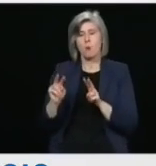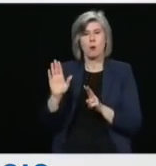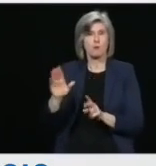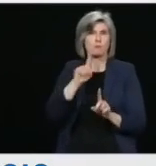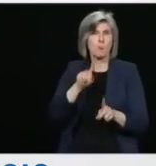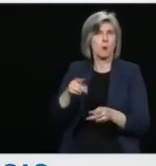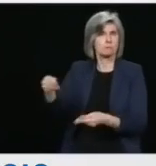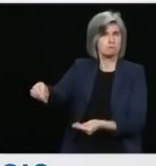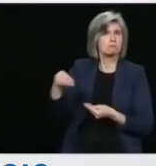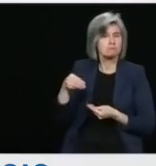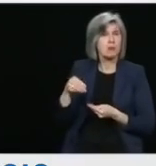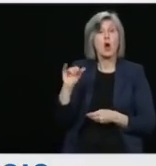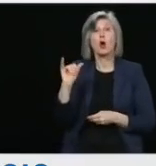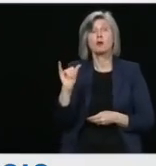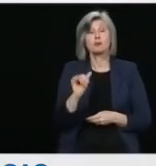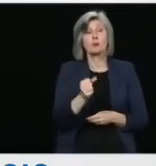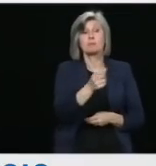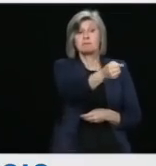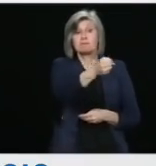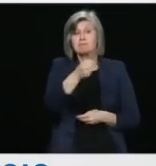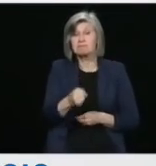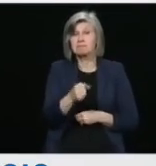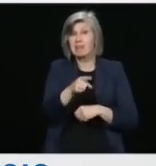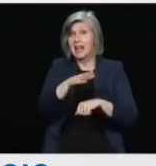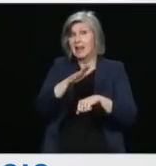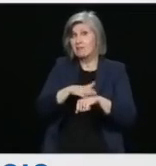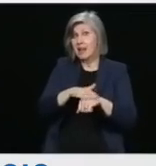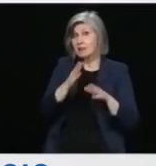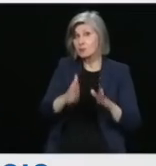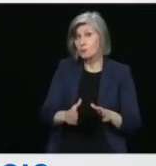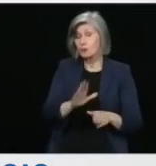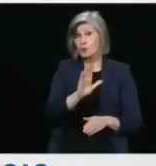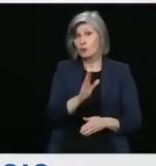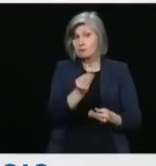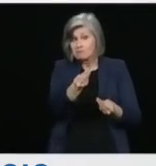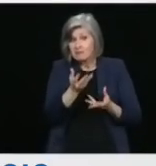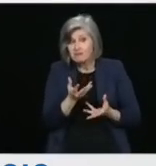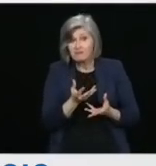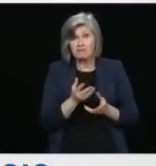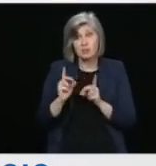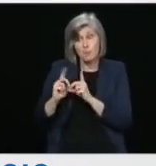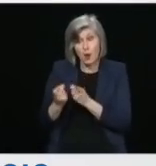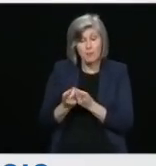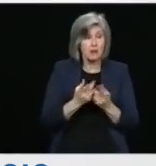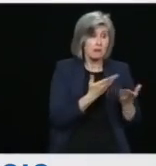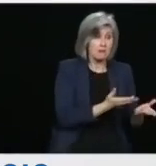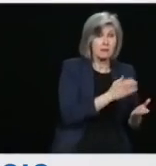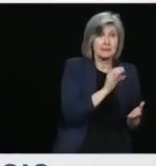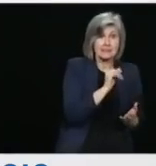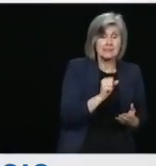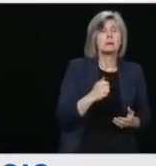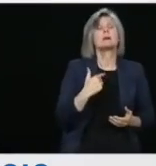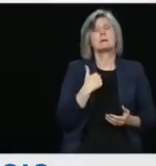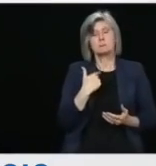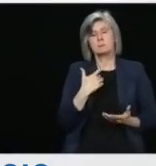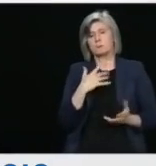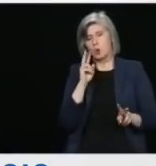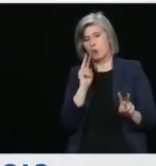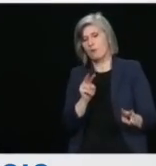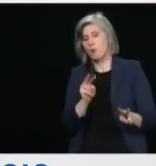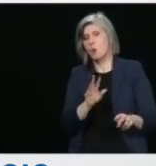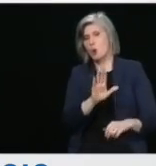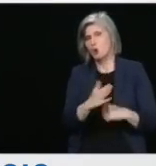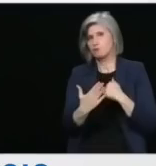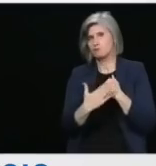give to my department and the minister on the implementation of this recommendation. The rule of law